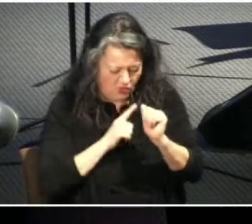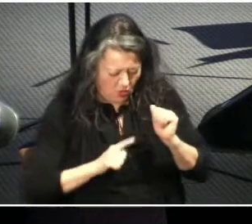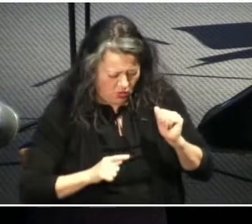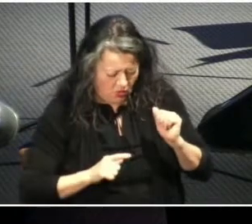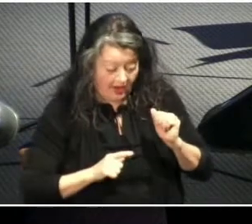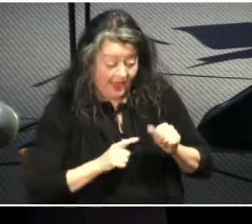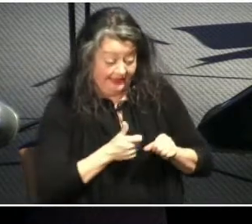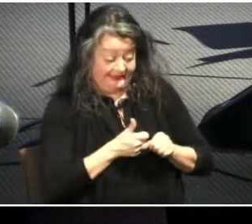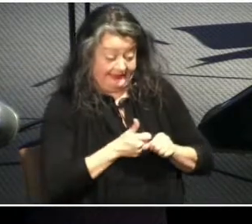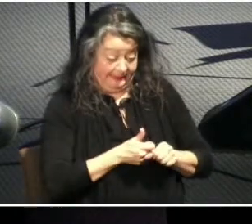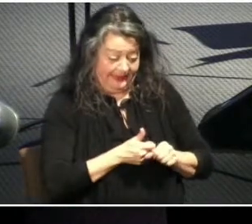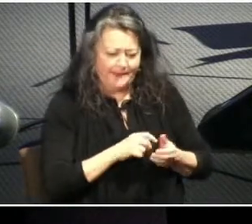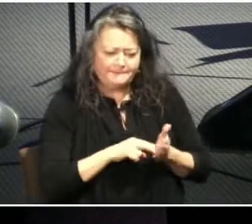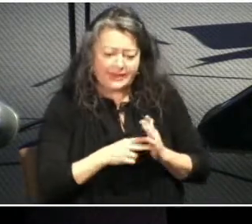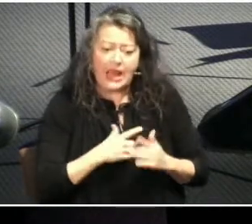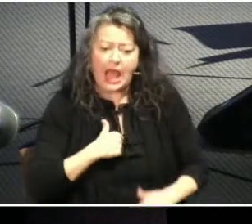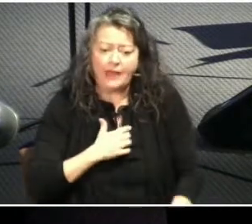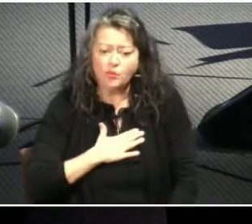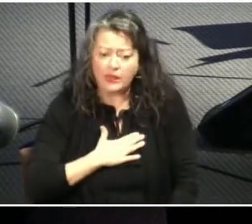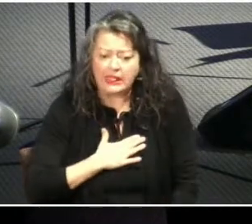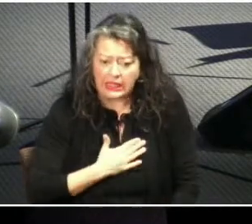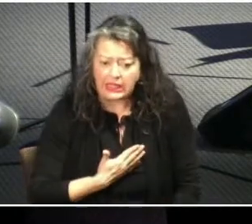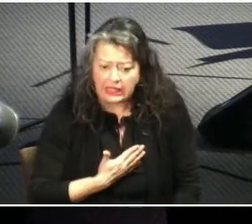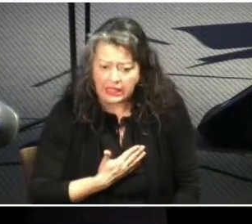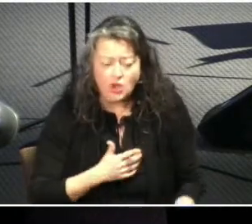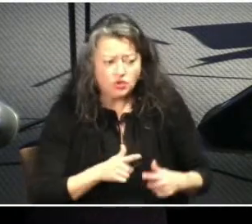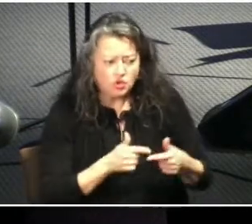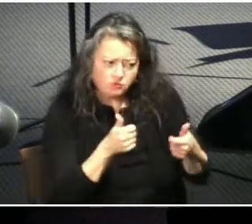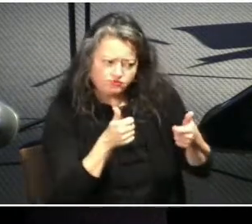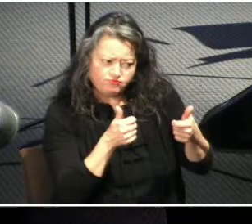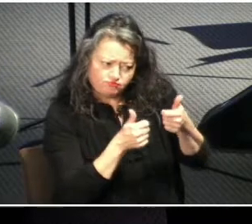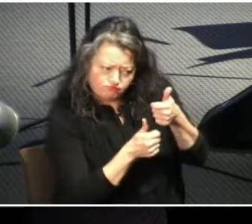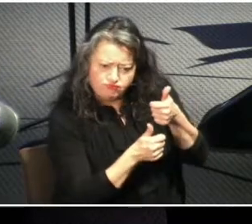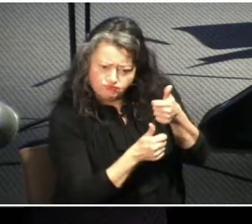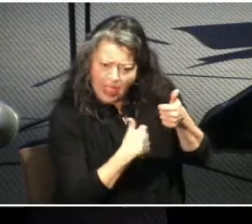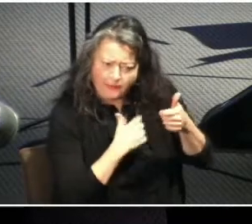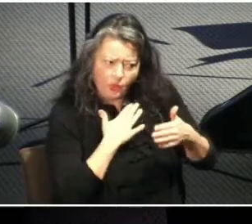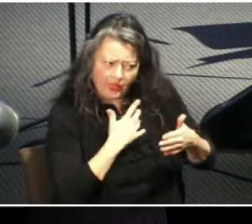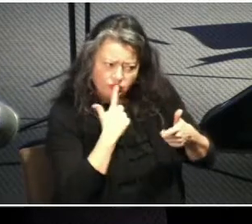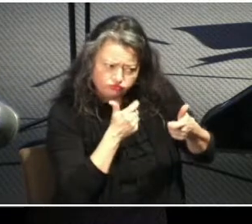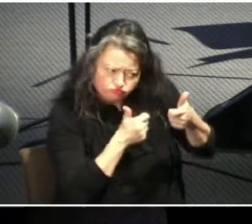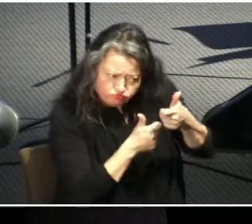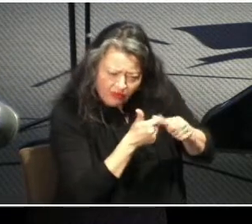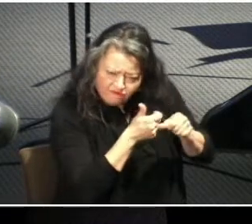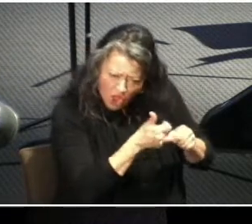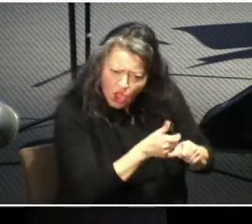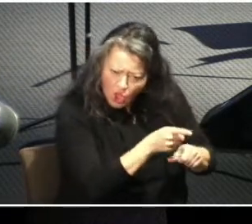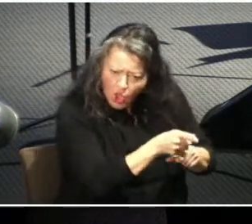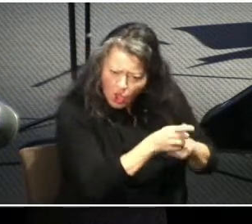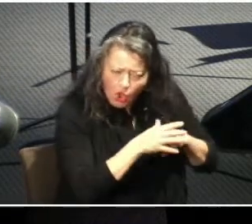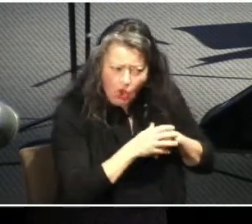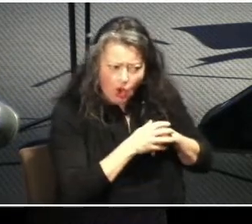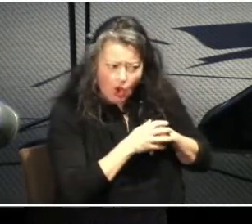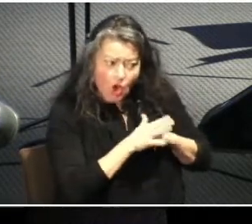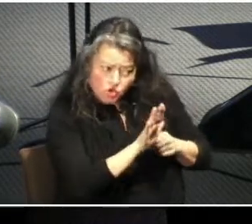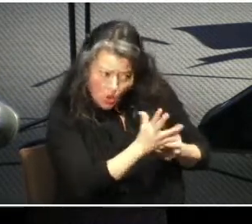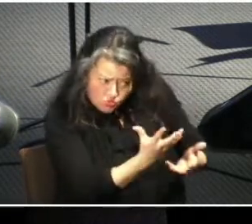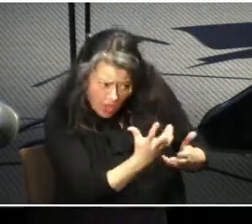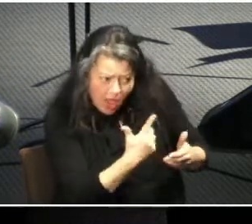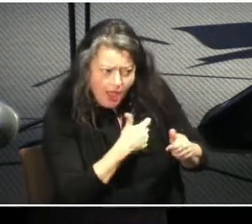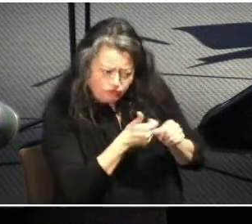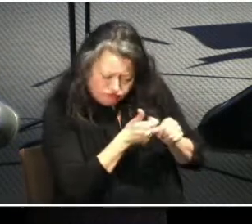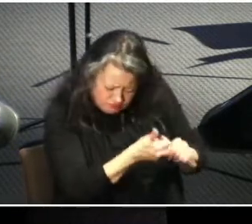willingness to put oneself under the authority of another. It is a willingness to abide by the will of another.